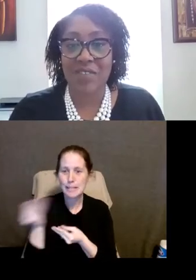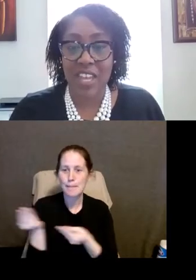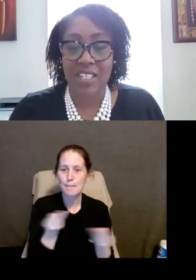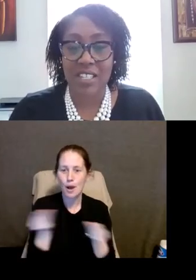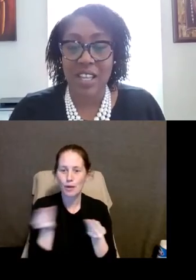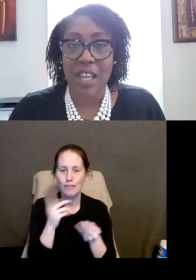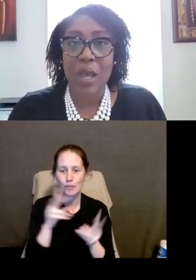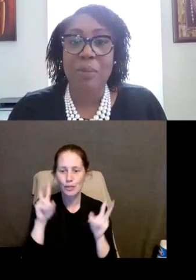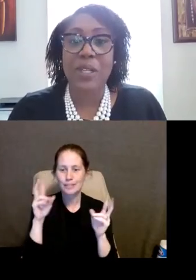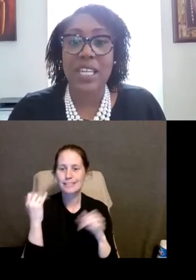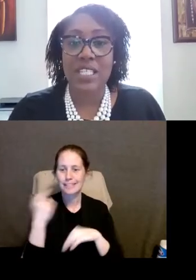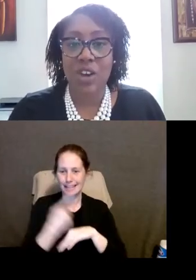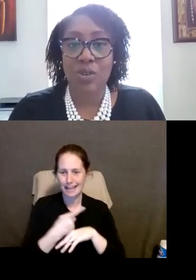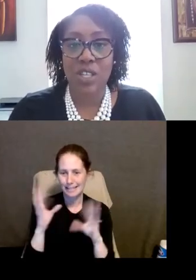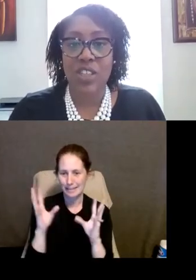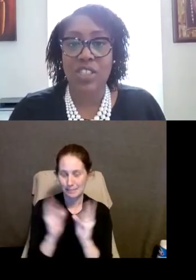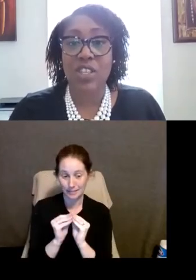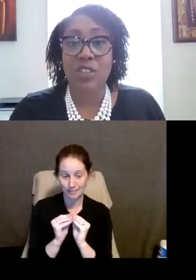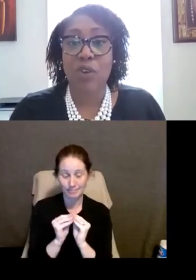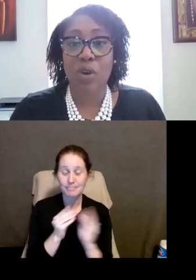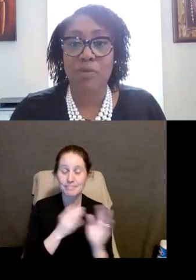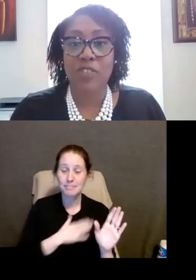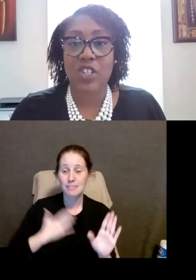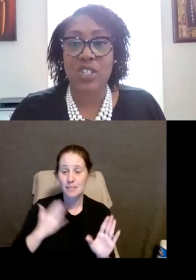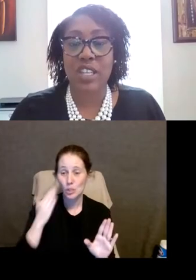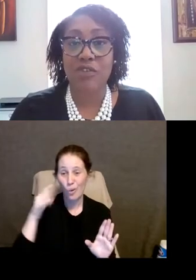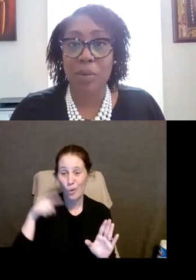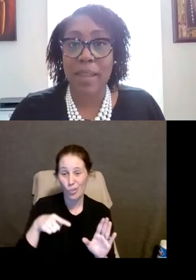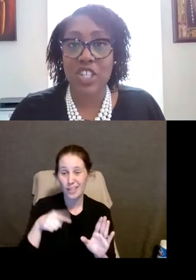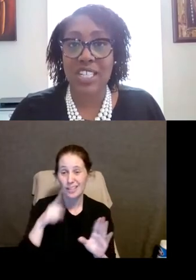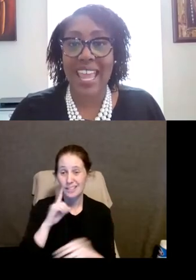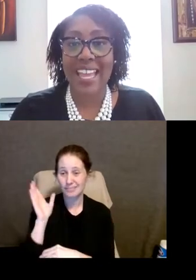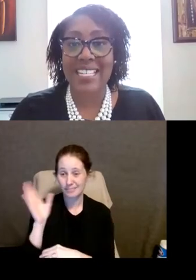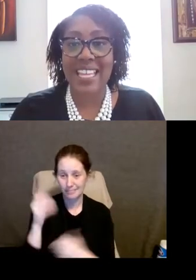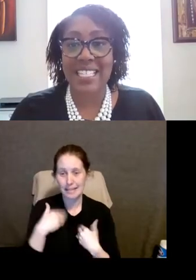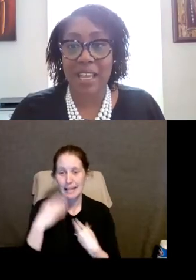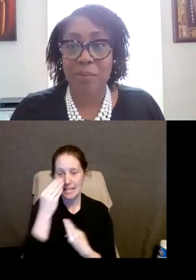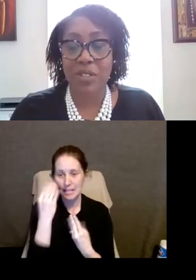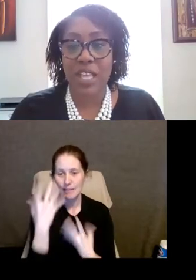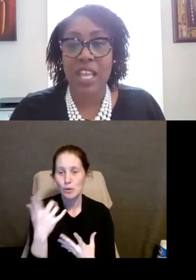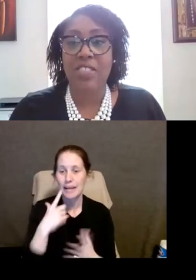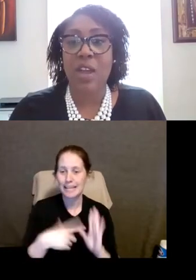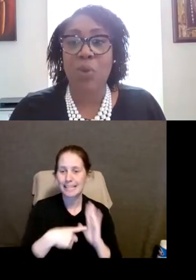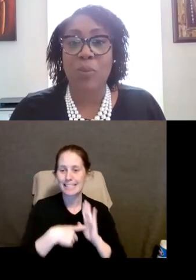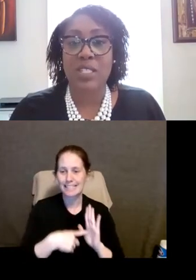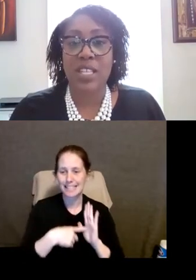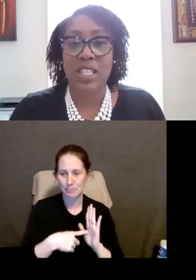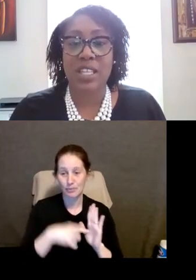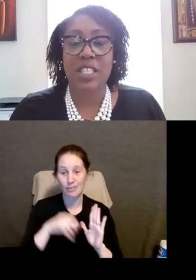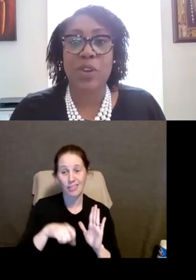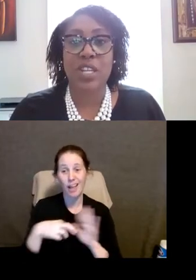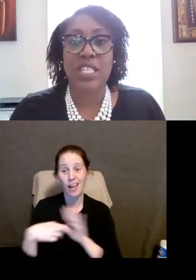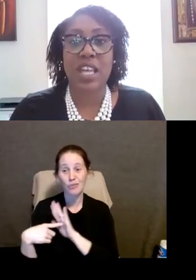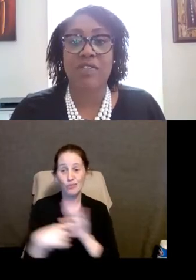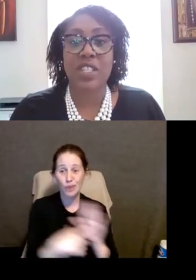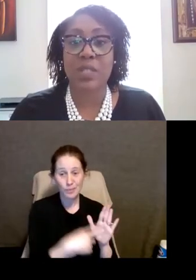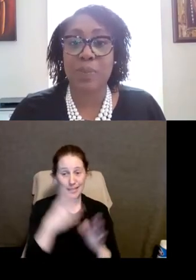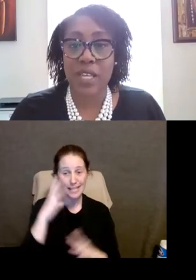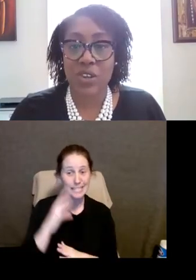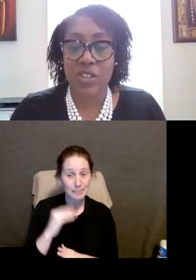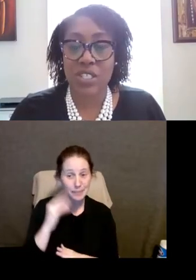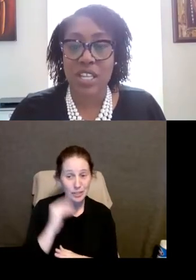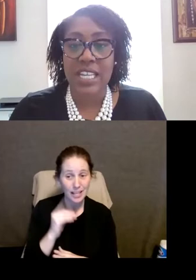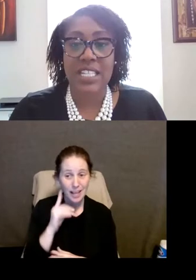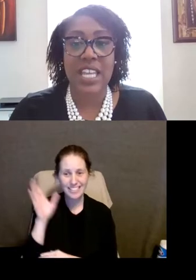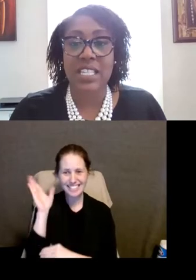today's event. Please note that this forum features information and examples that represent the experiences of the